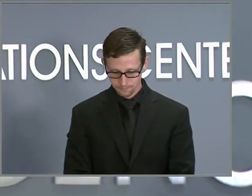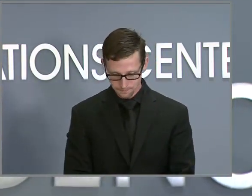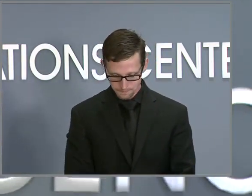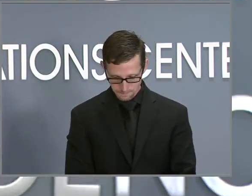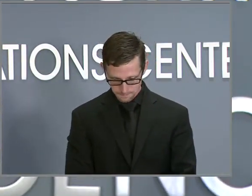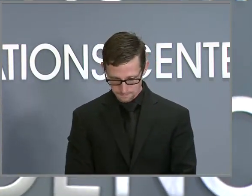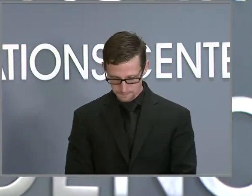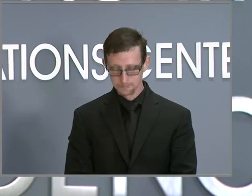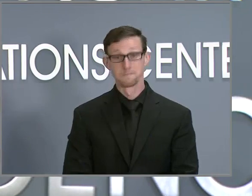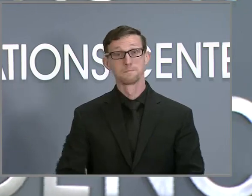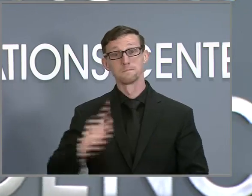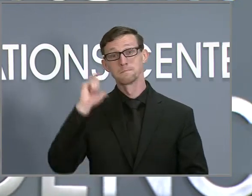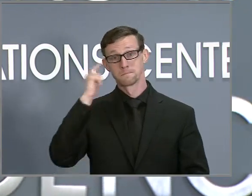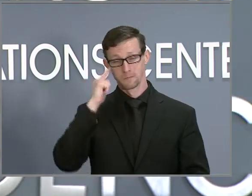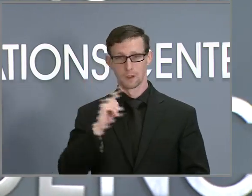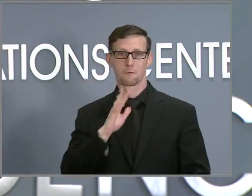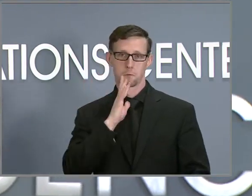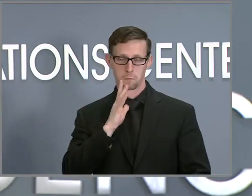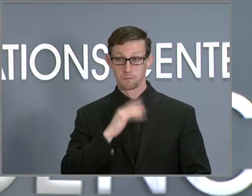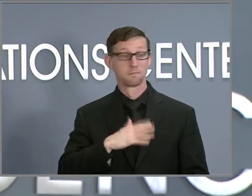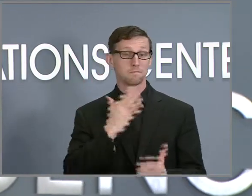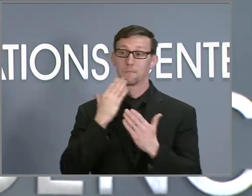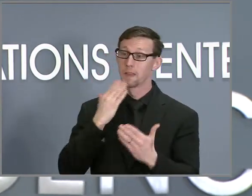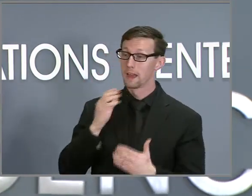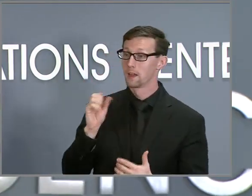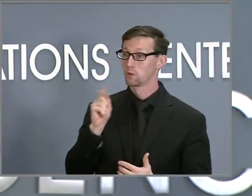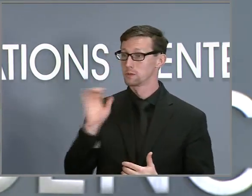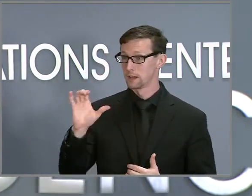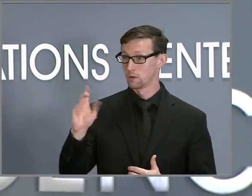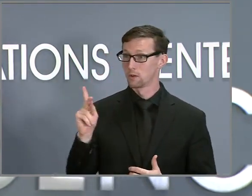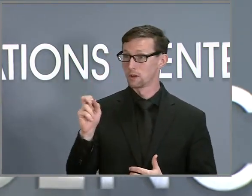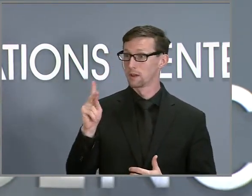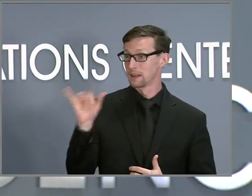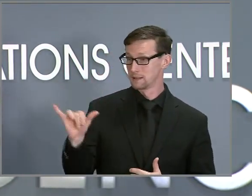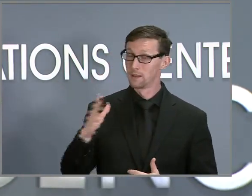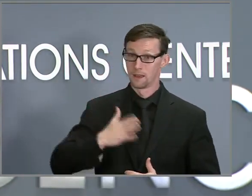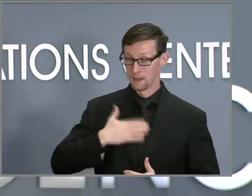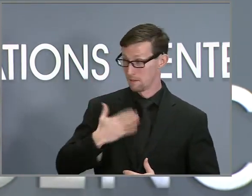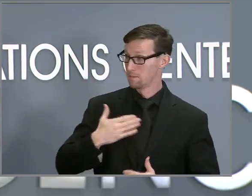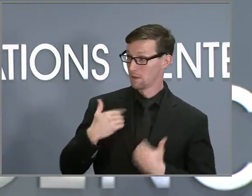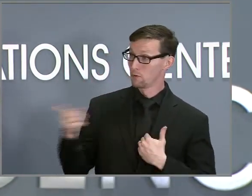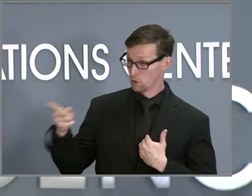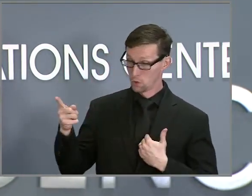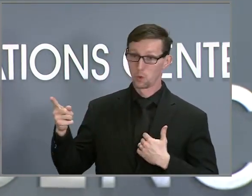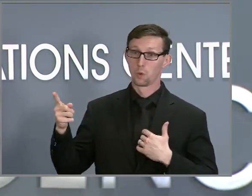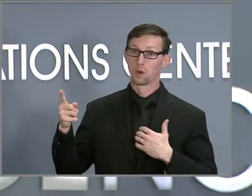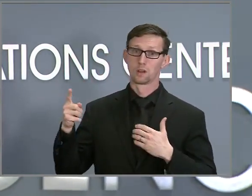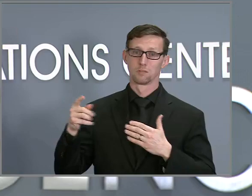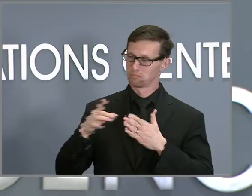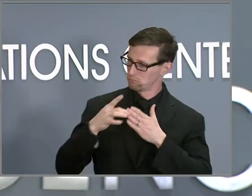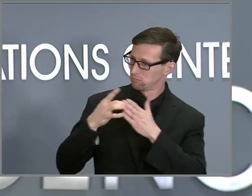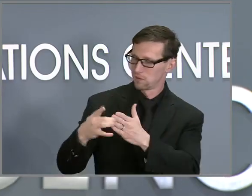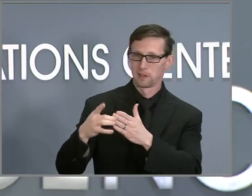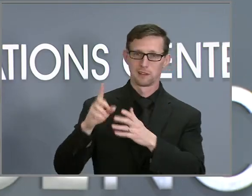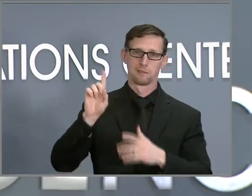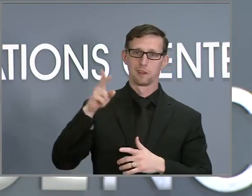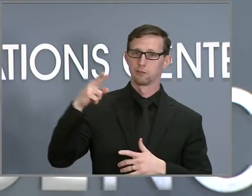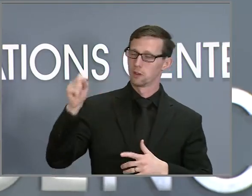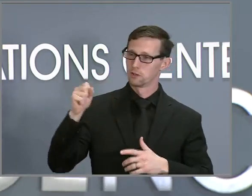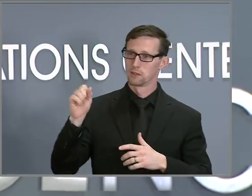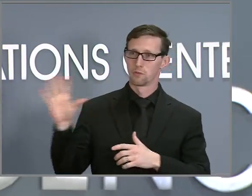Thank you for that update, Secretary Kinsley. We are glad to have you at the helm, continuing the department's strong work.